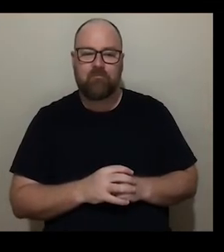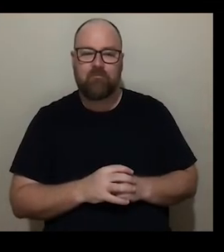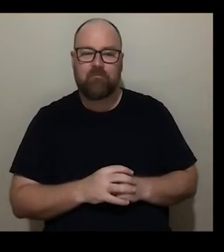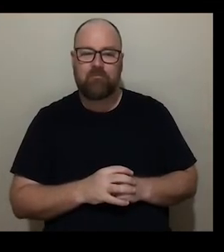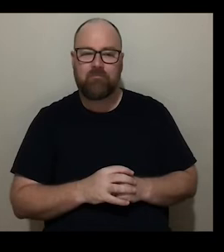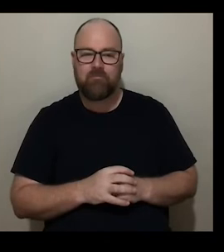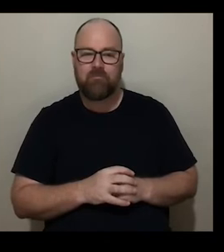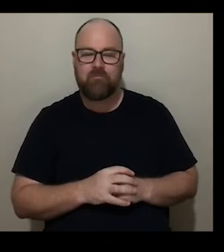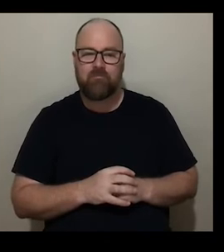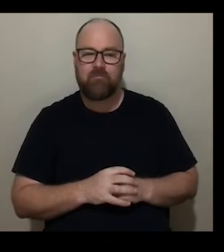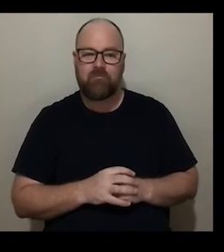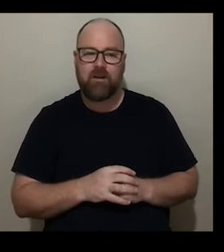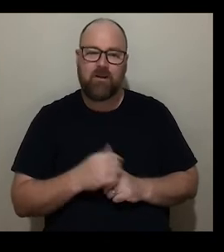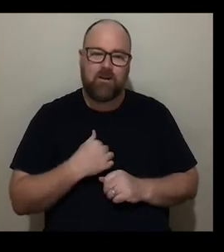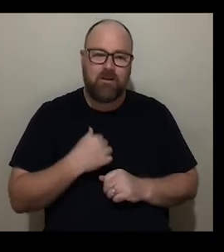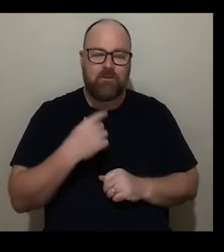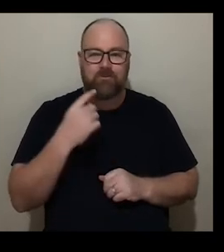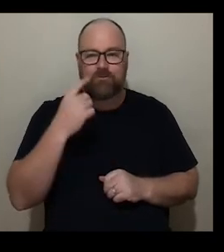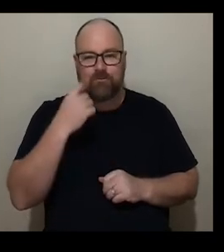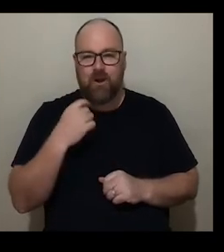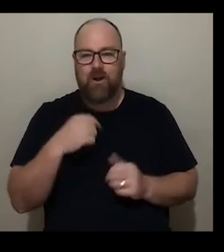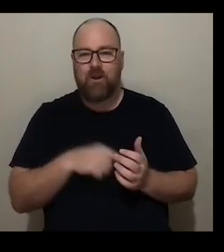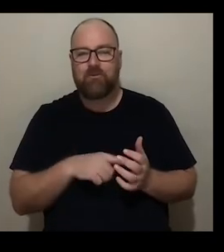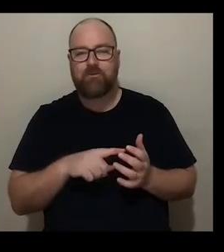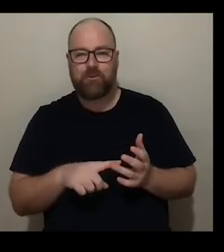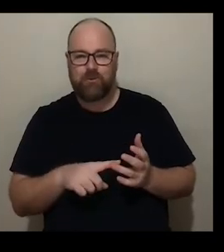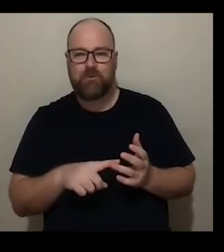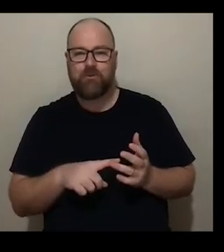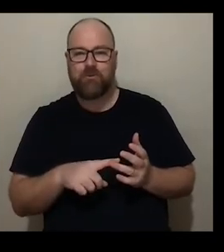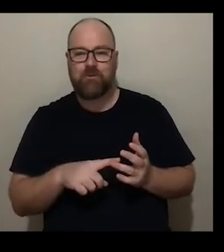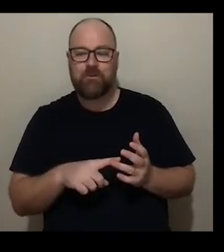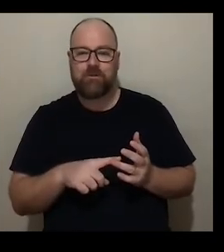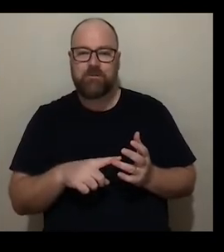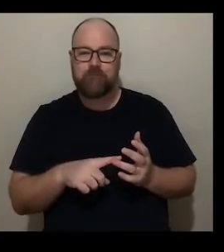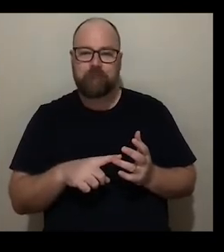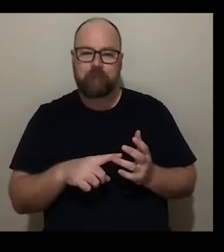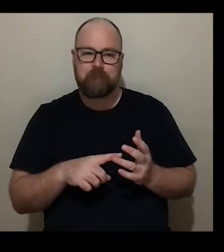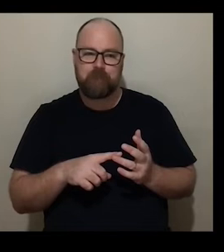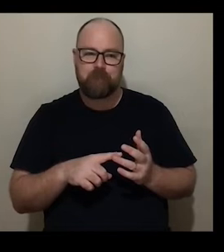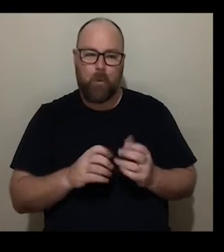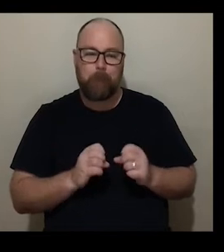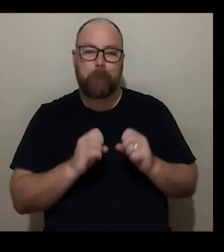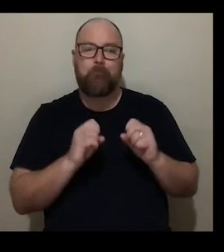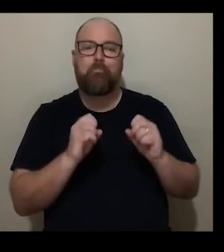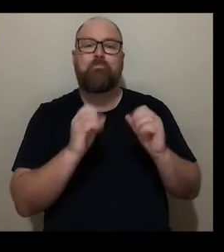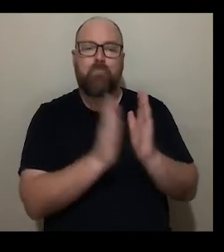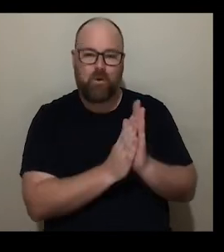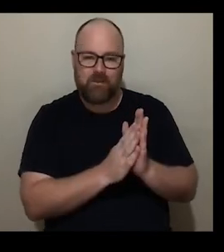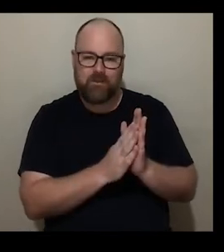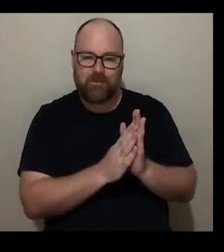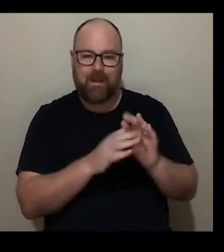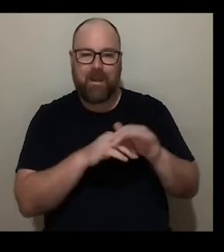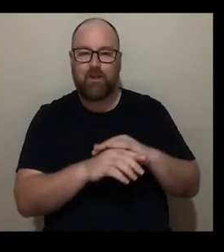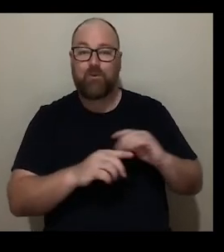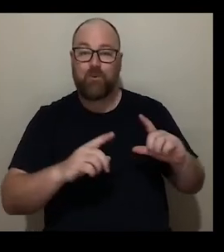externalize and to make sense of these experiences to put them into um an image to communicate